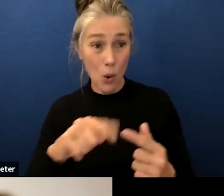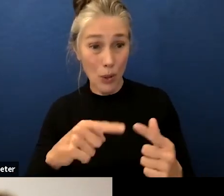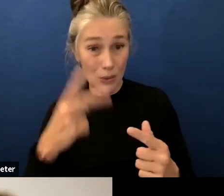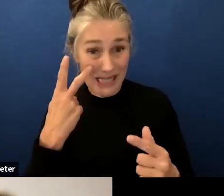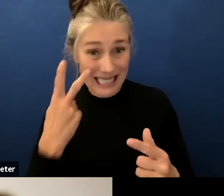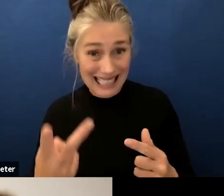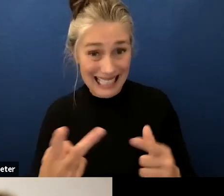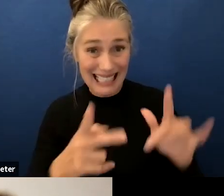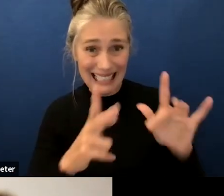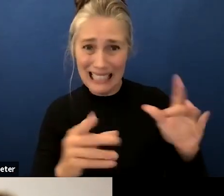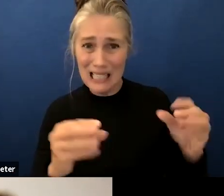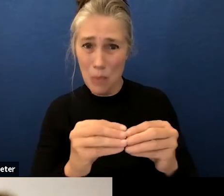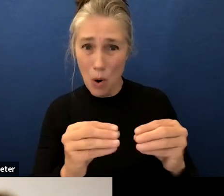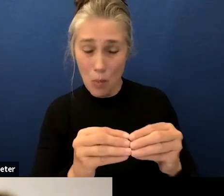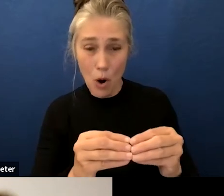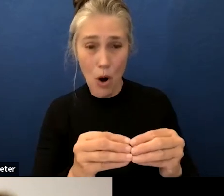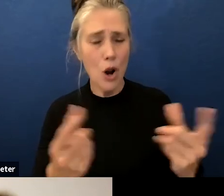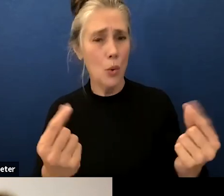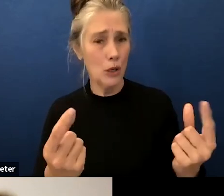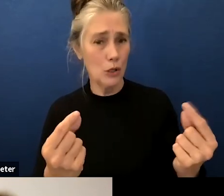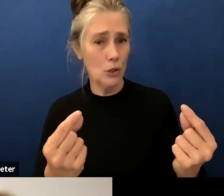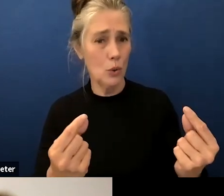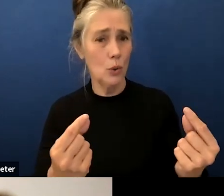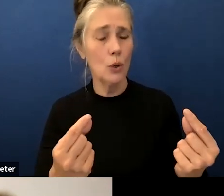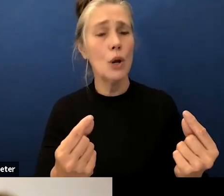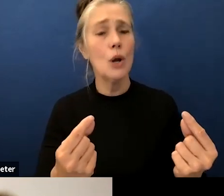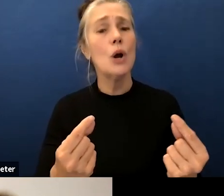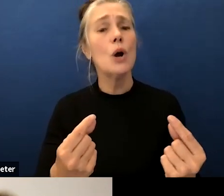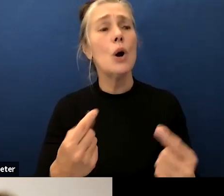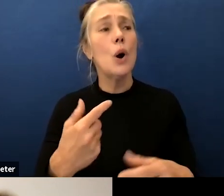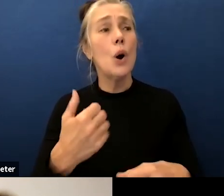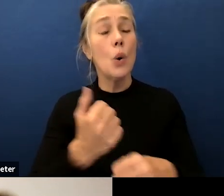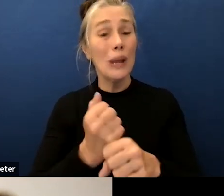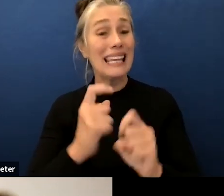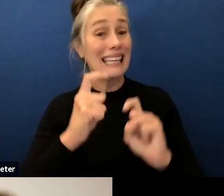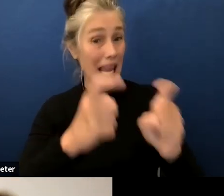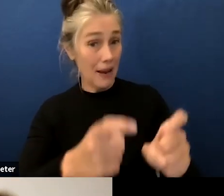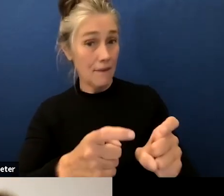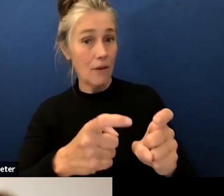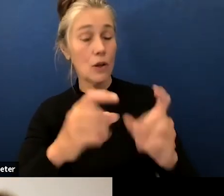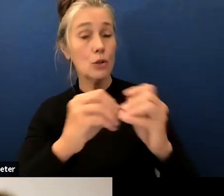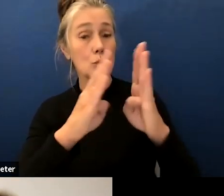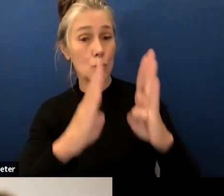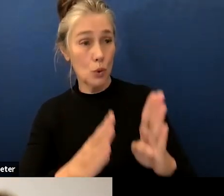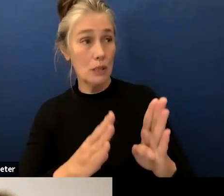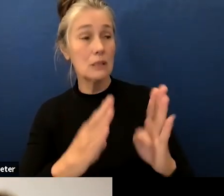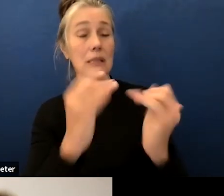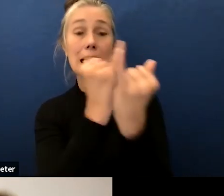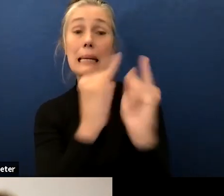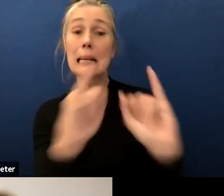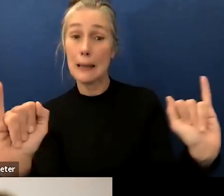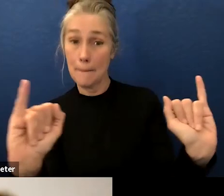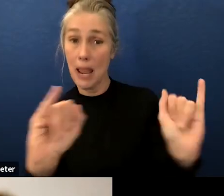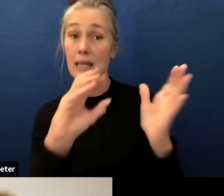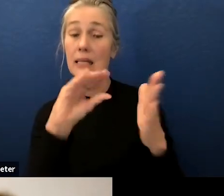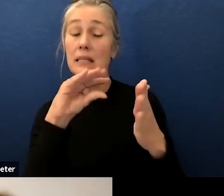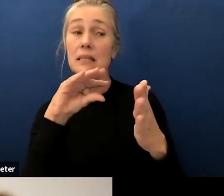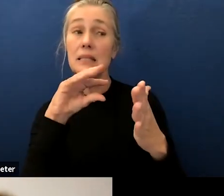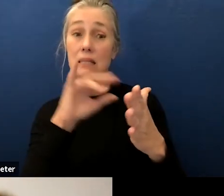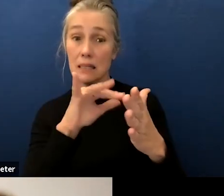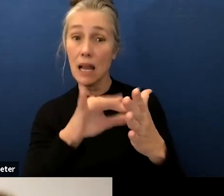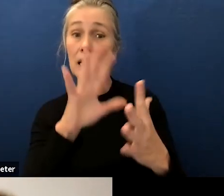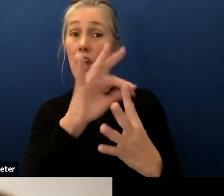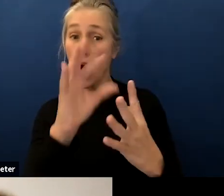our short-term independent study option so that students who are required to be at home because of covid related health issues